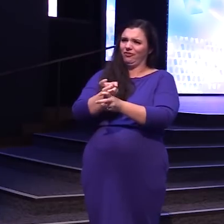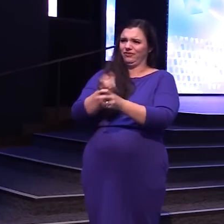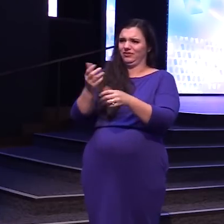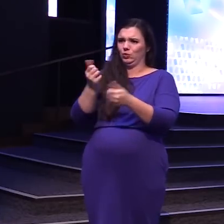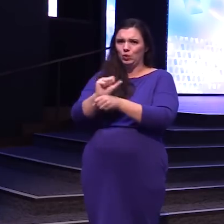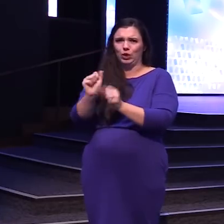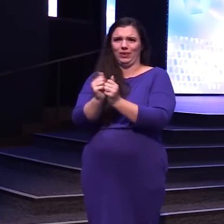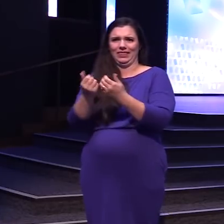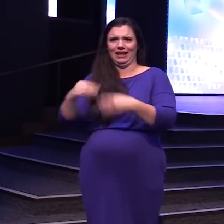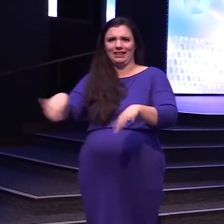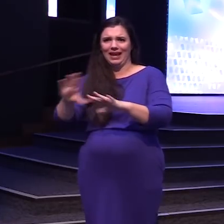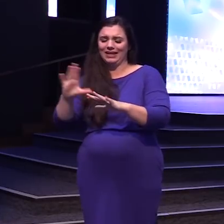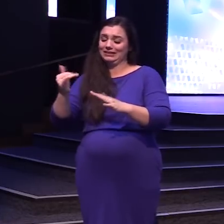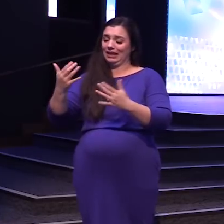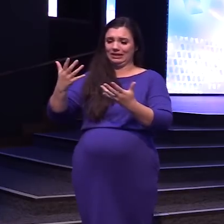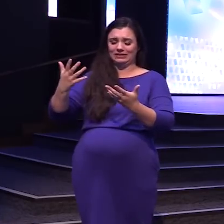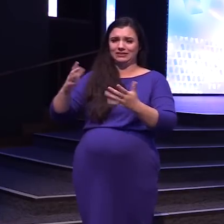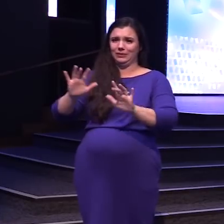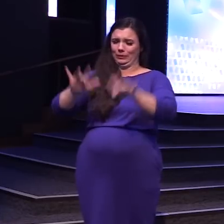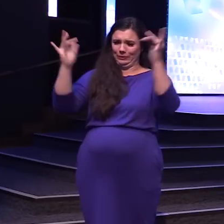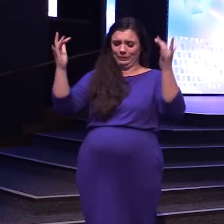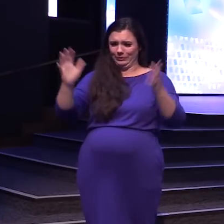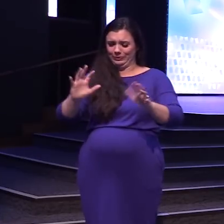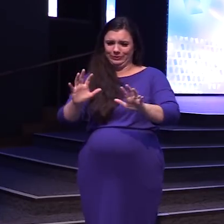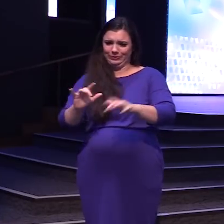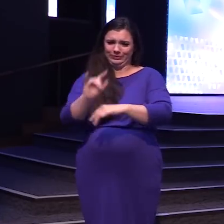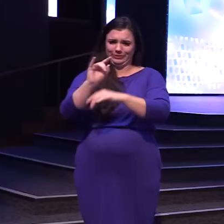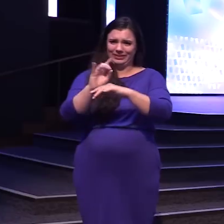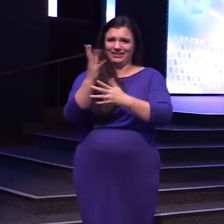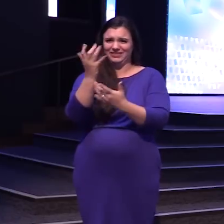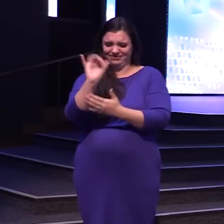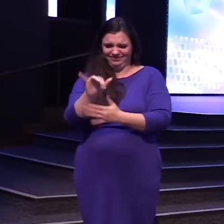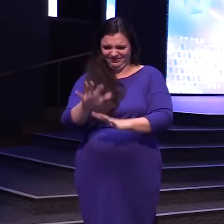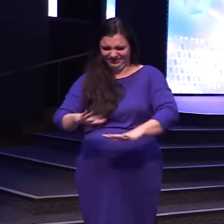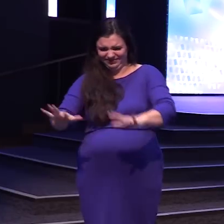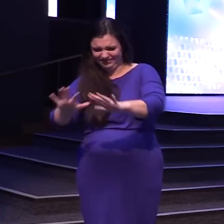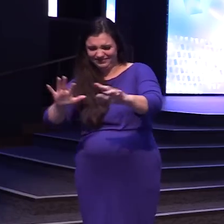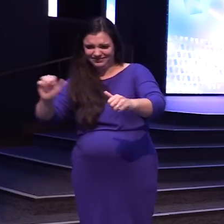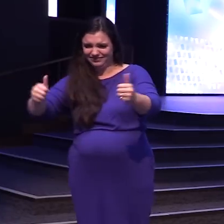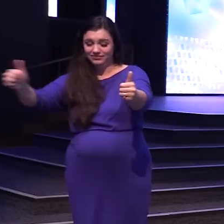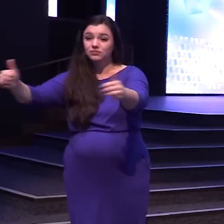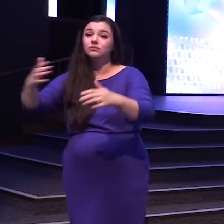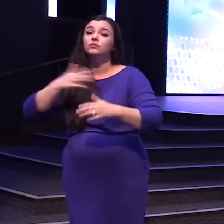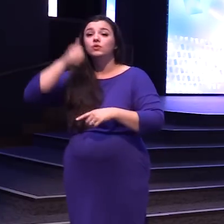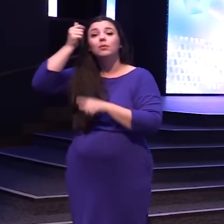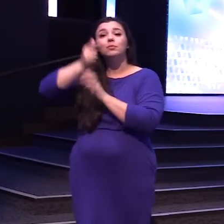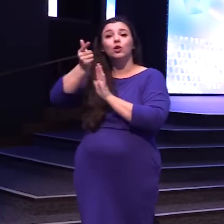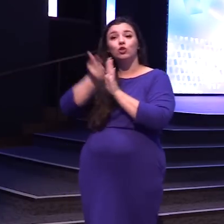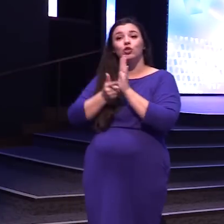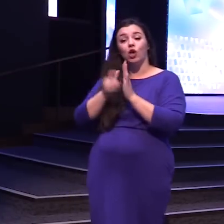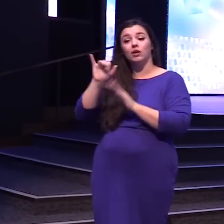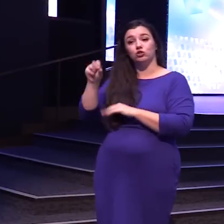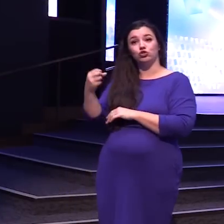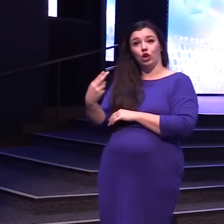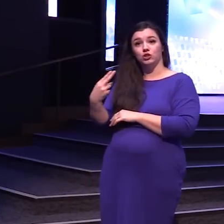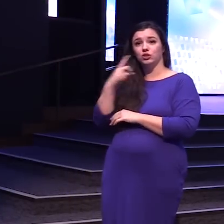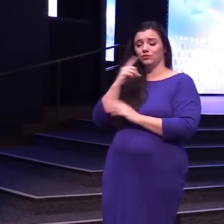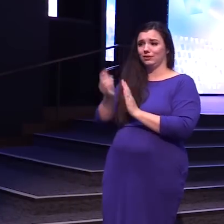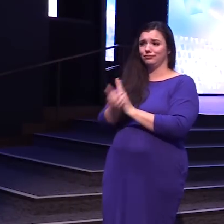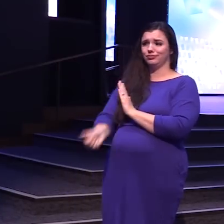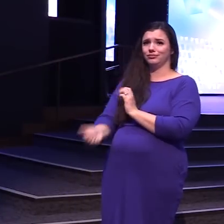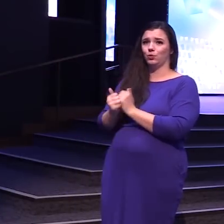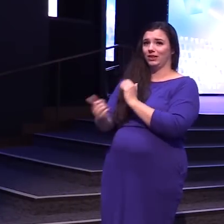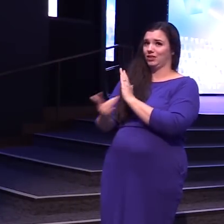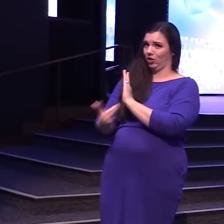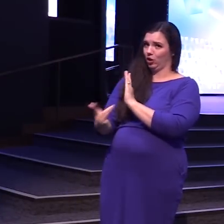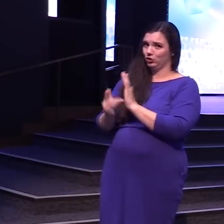getting All you know We came out of there Like prickly pears So My brother-in-law Josh Who was way more Techie Than James